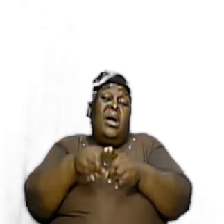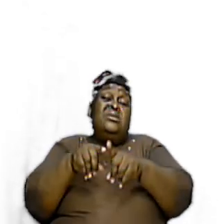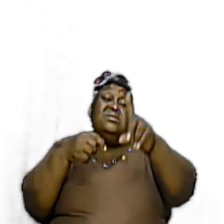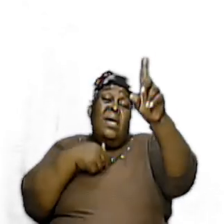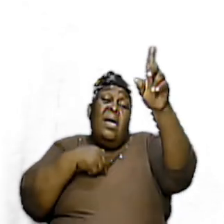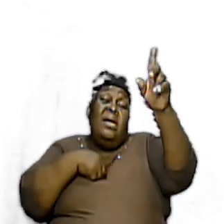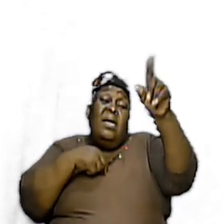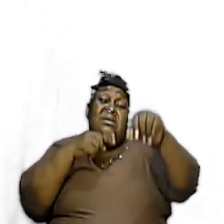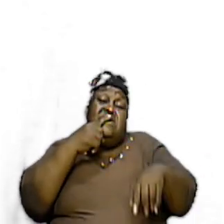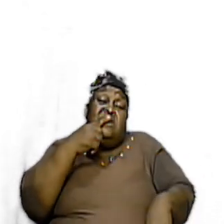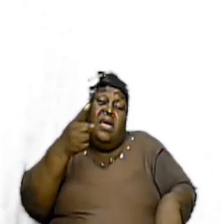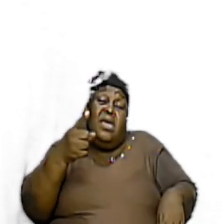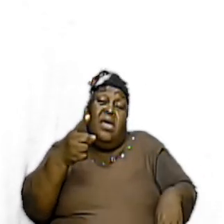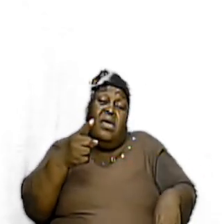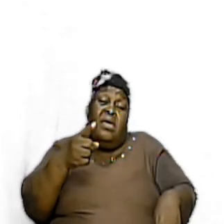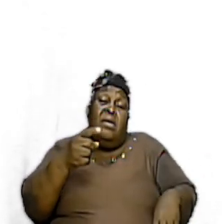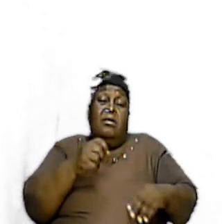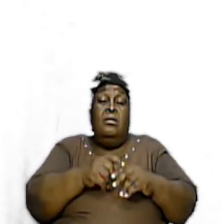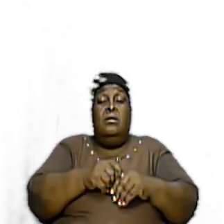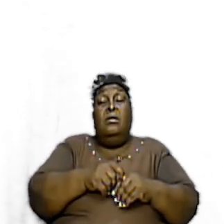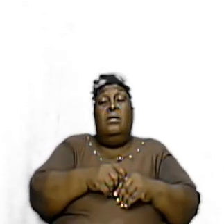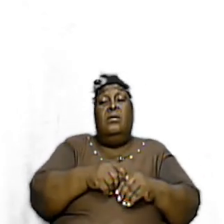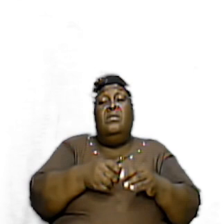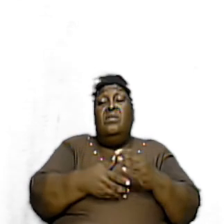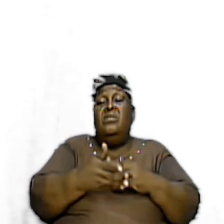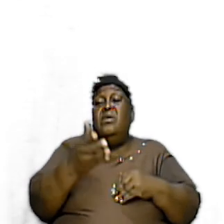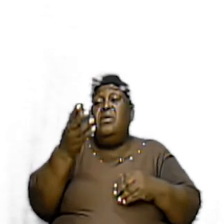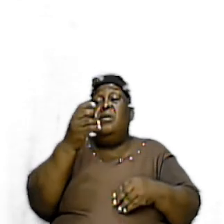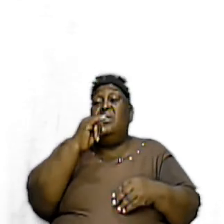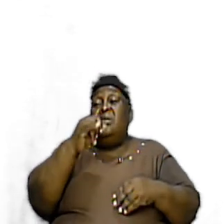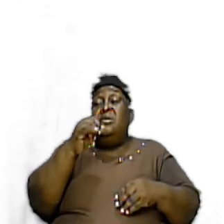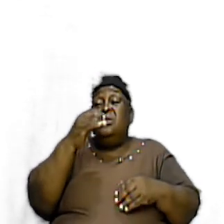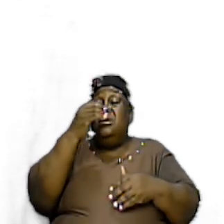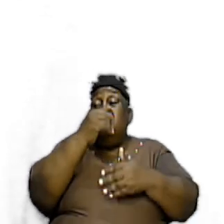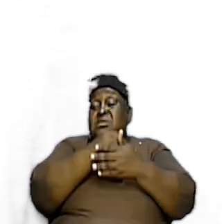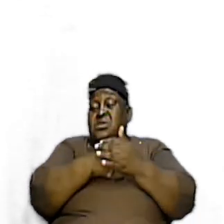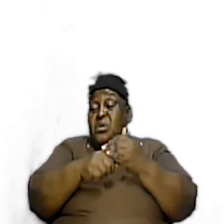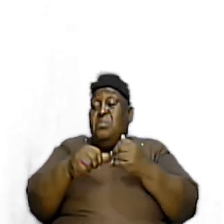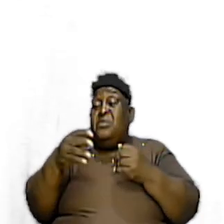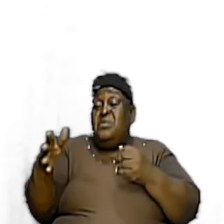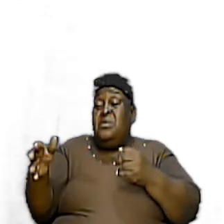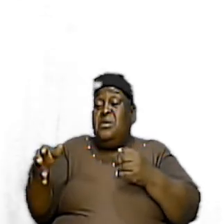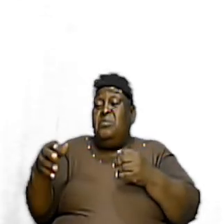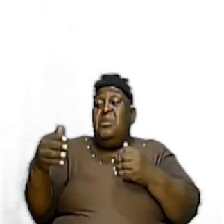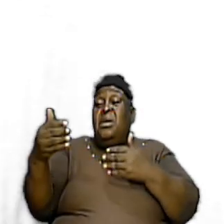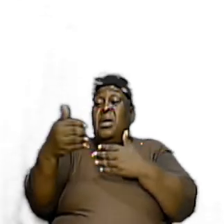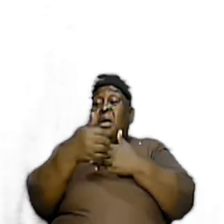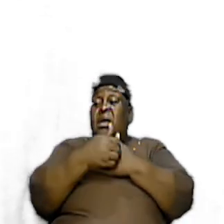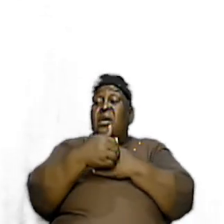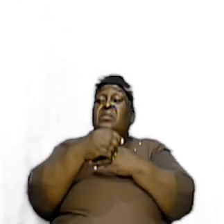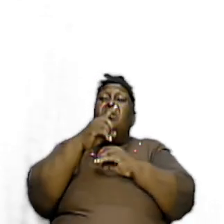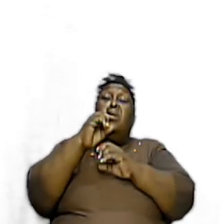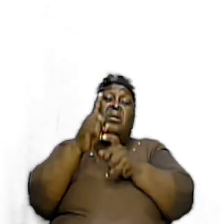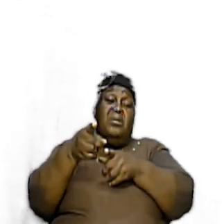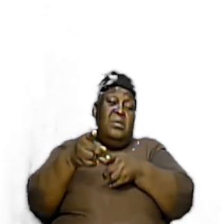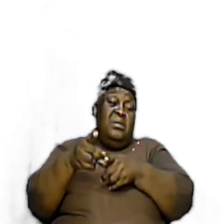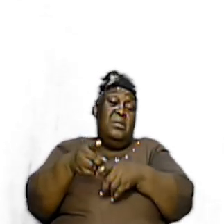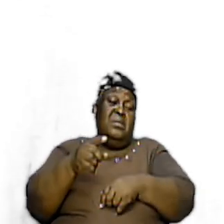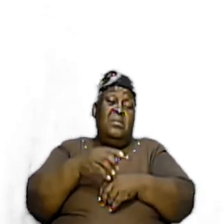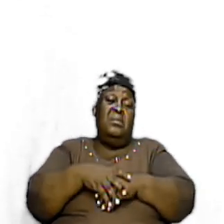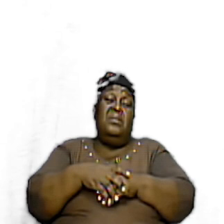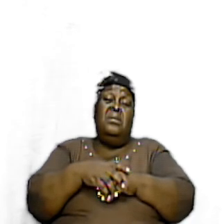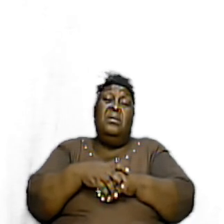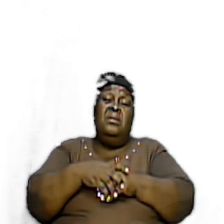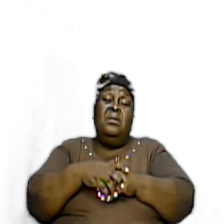put it in because there is something behind the order and so if we notice in the Old Testament